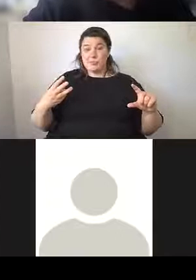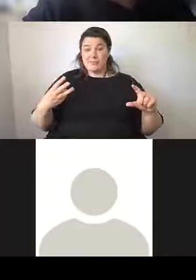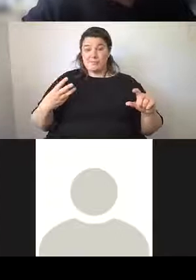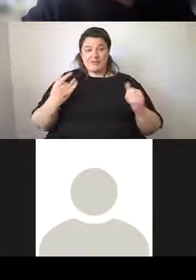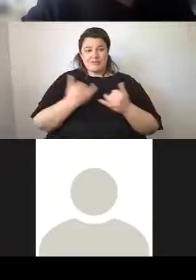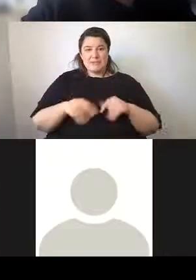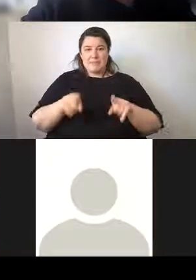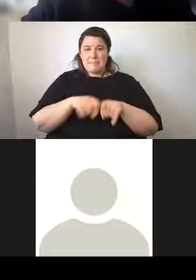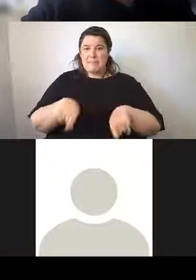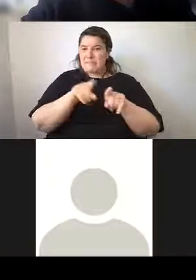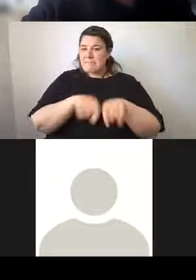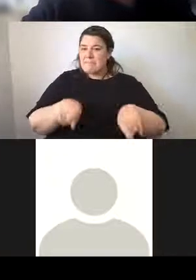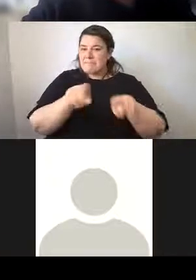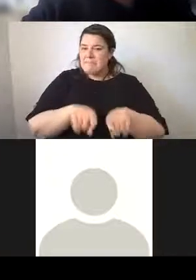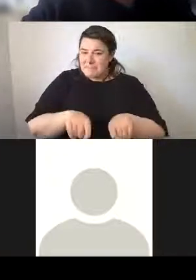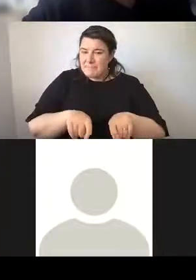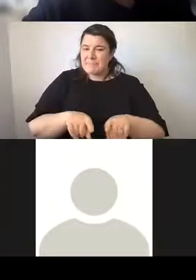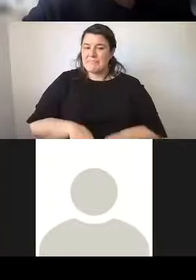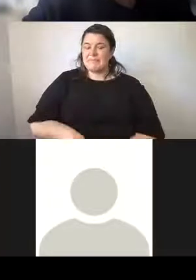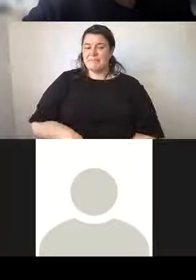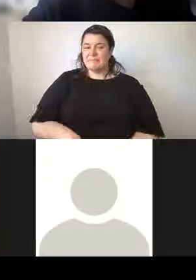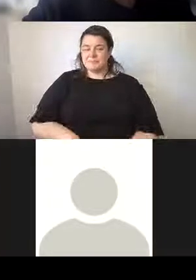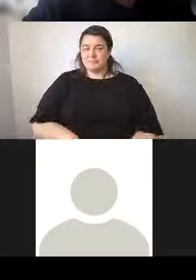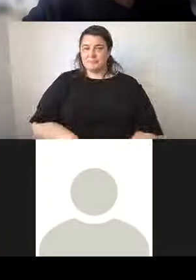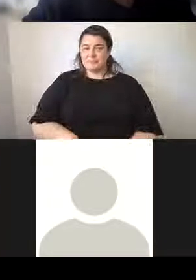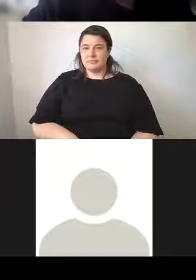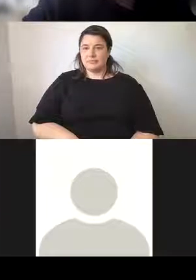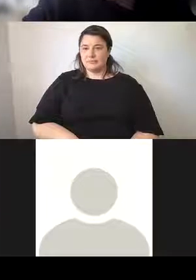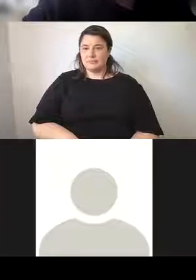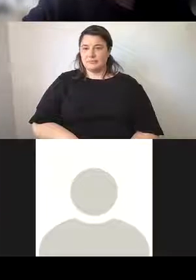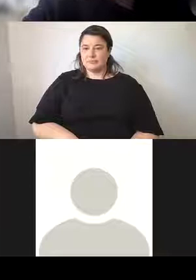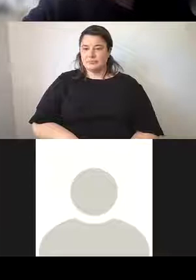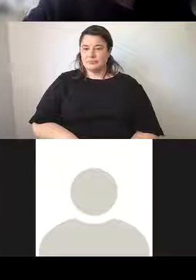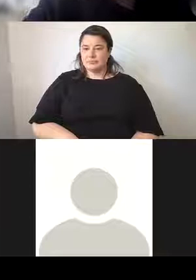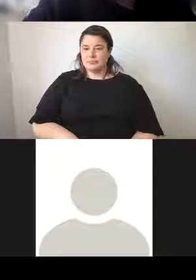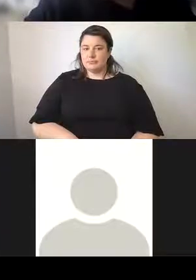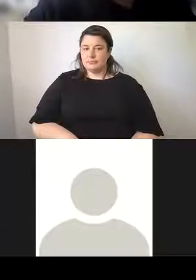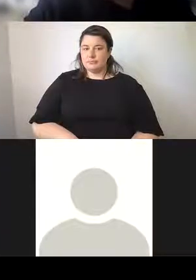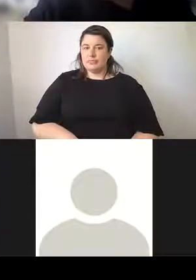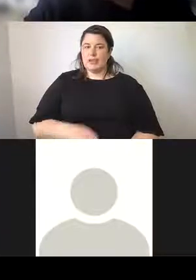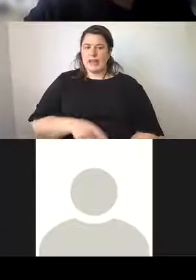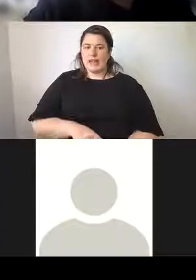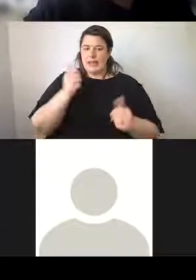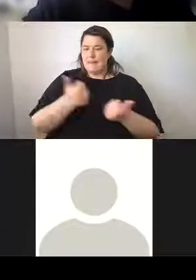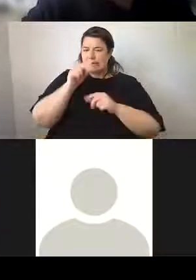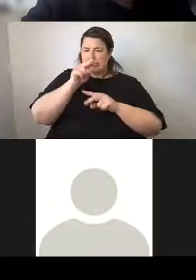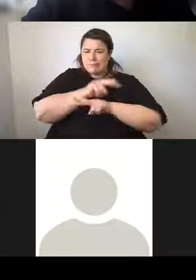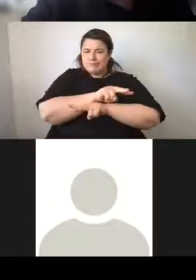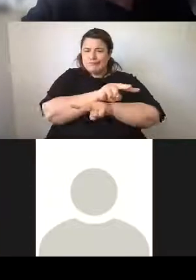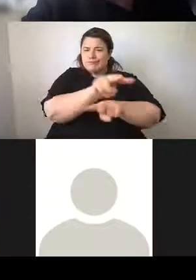and there was an opportunity to see a very expansive view across the city,